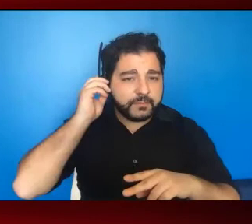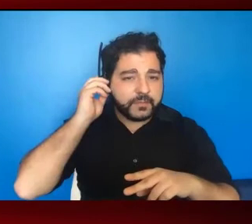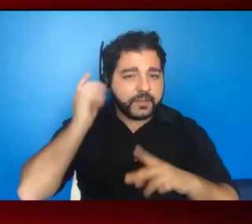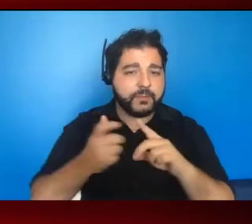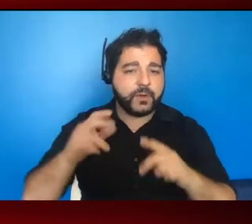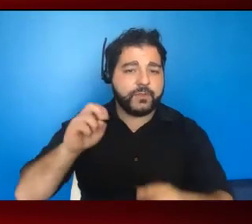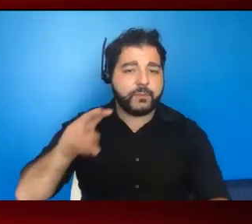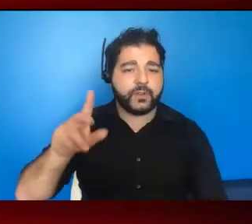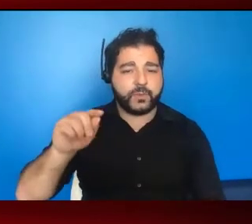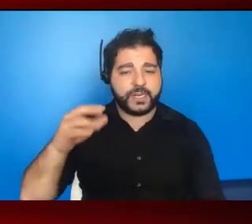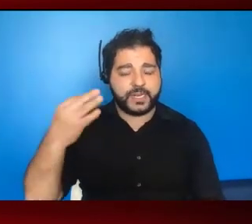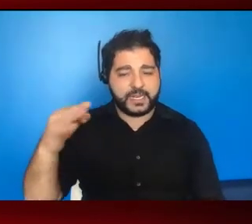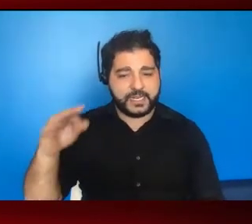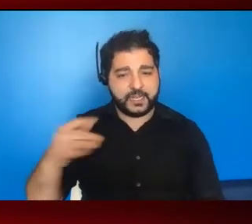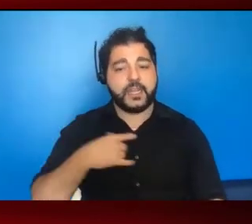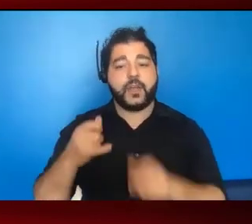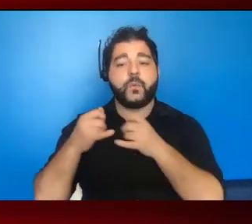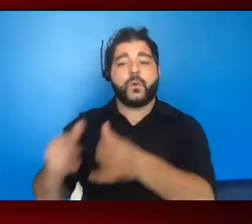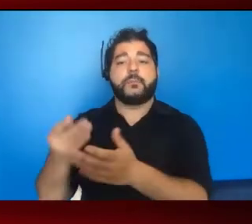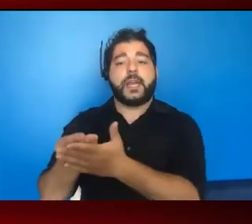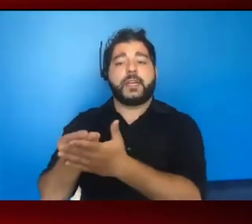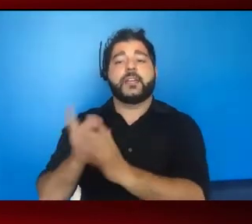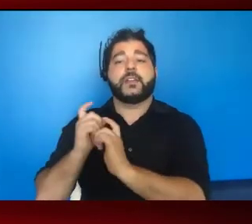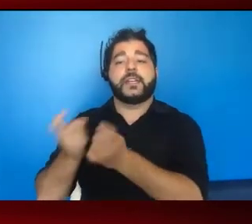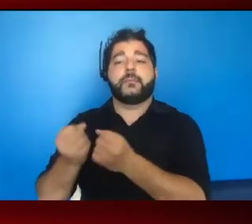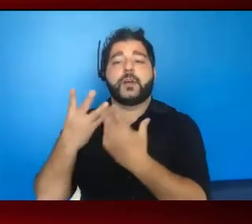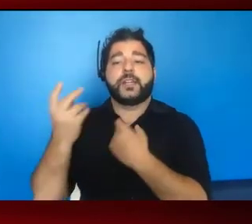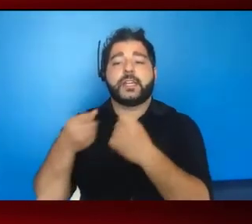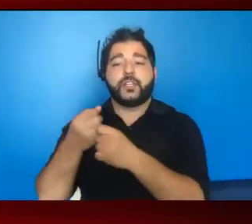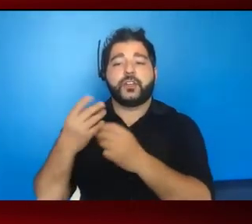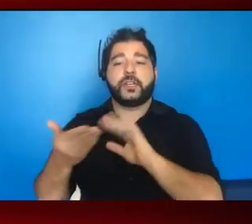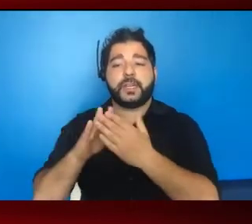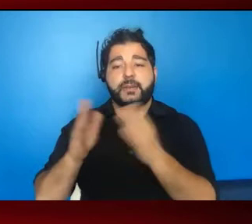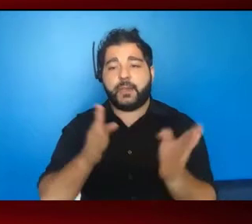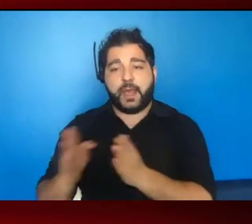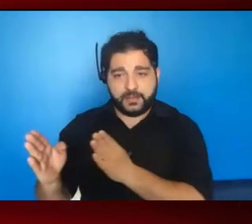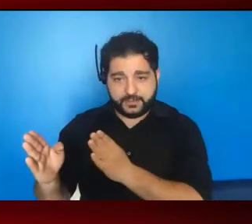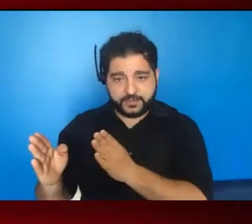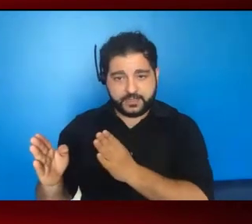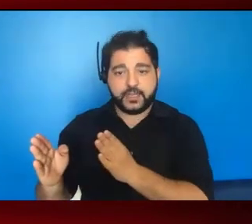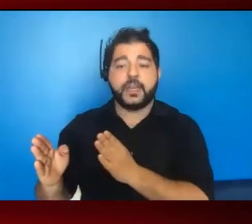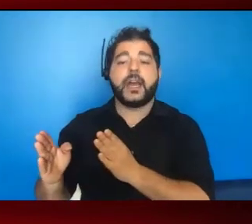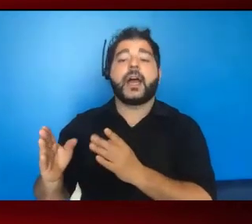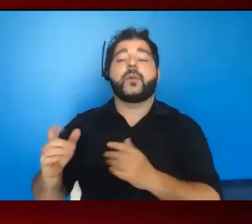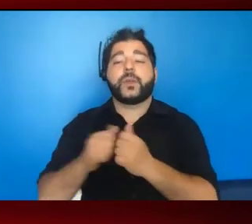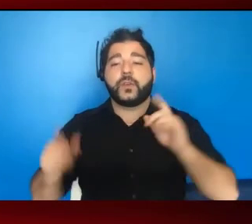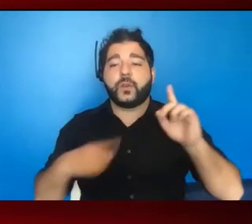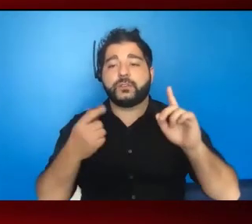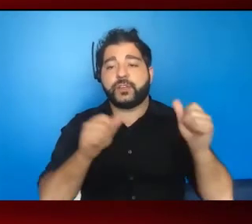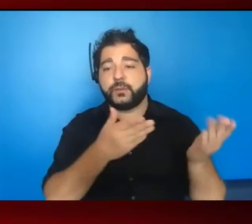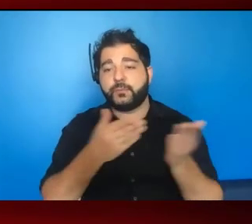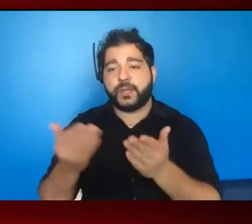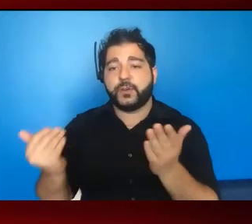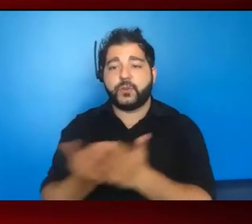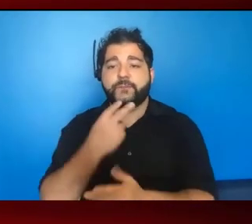CDC awarded funds to develop multi-year community-tailored plans, and really with the goal of trying to bring new voices to